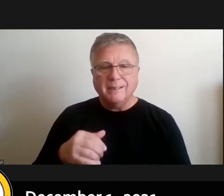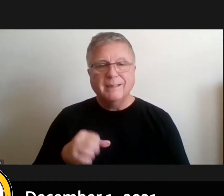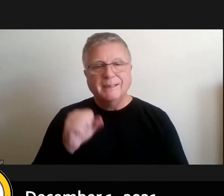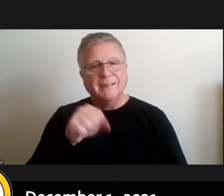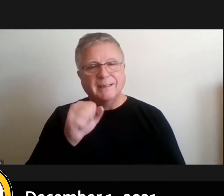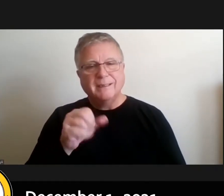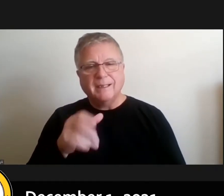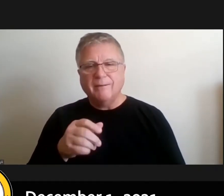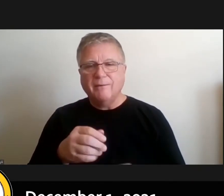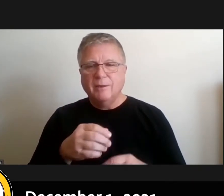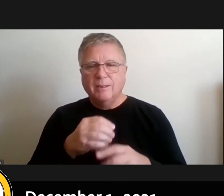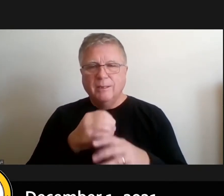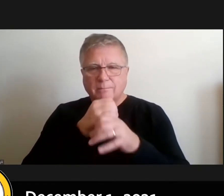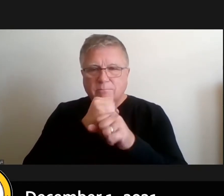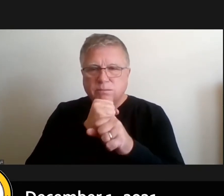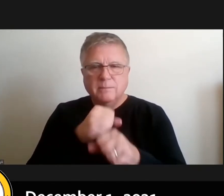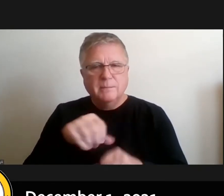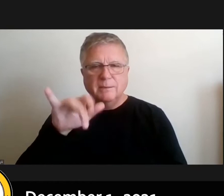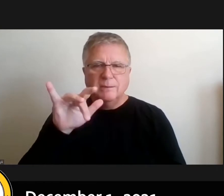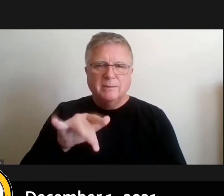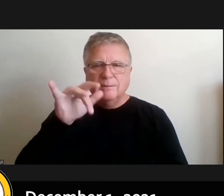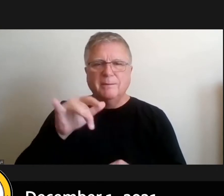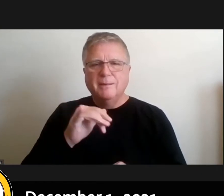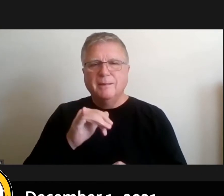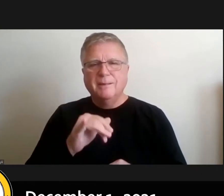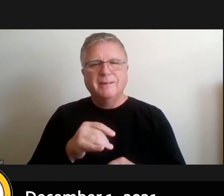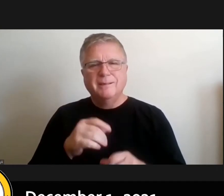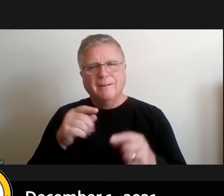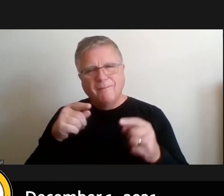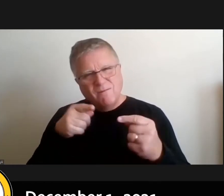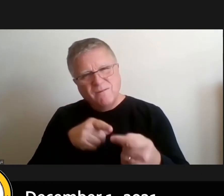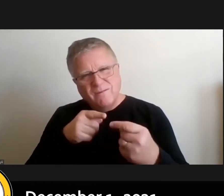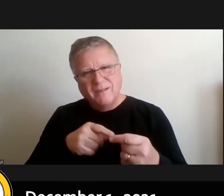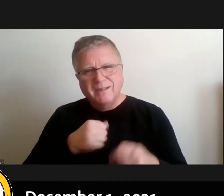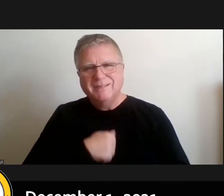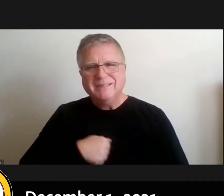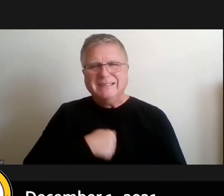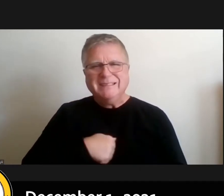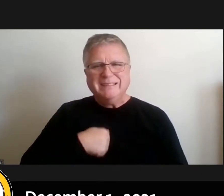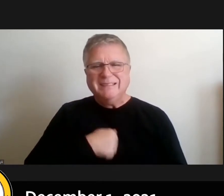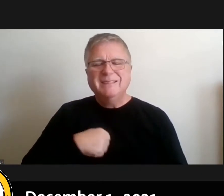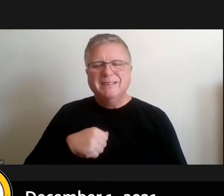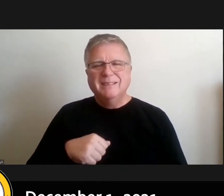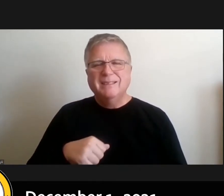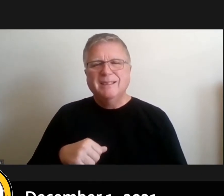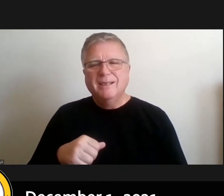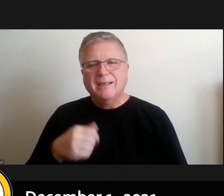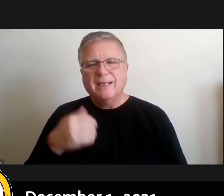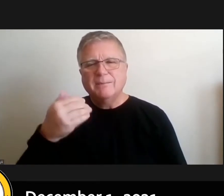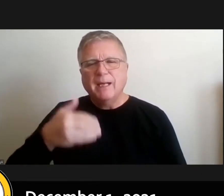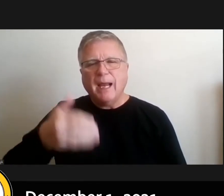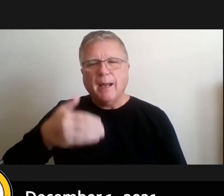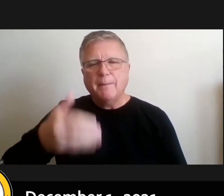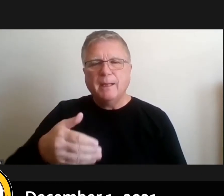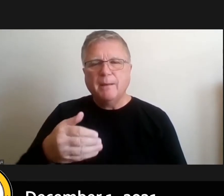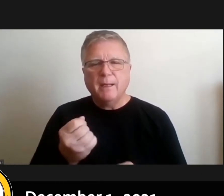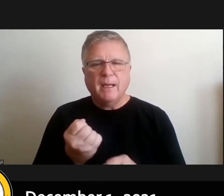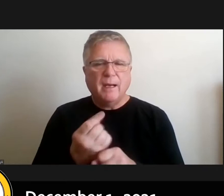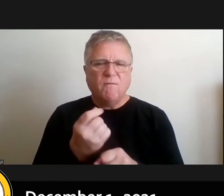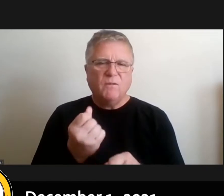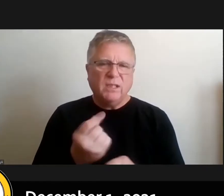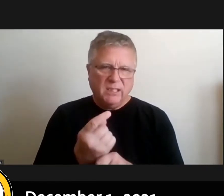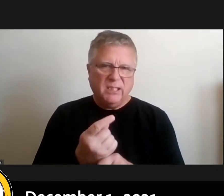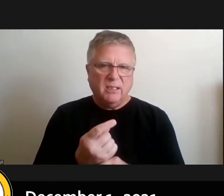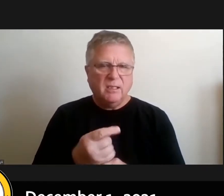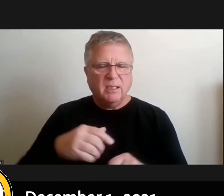um actually that's something that's been happening uh year over year as we've not sold as